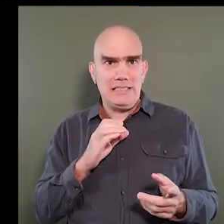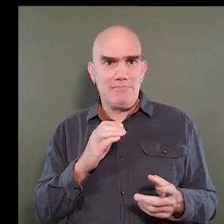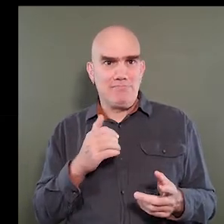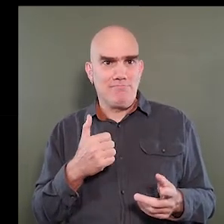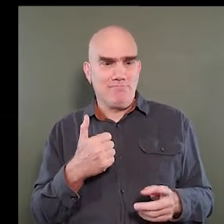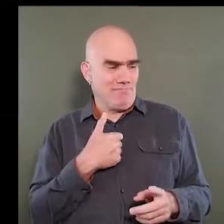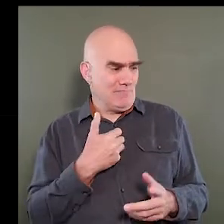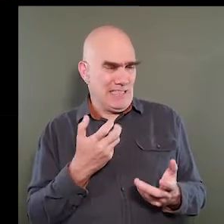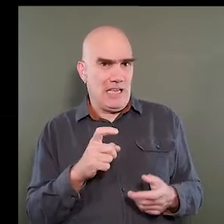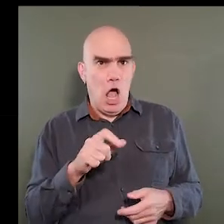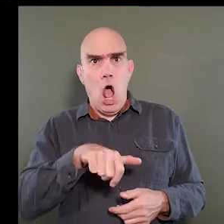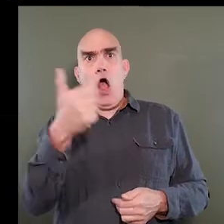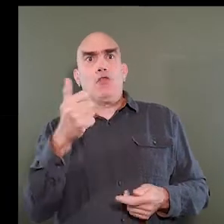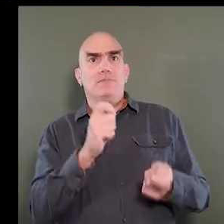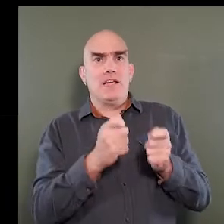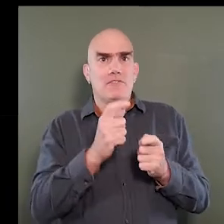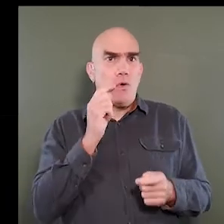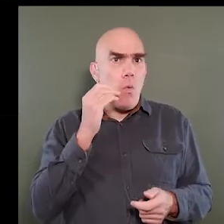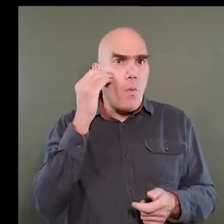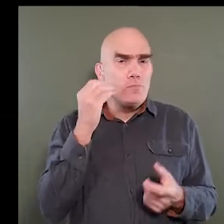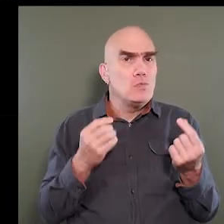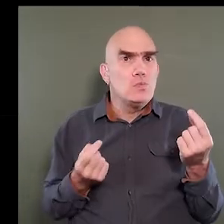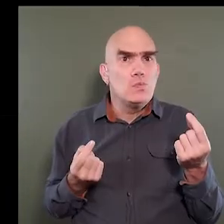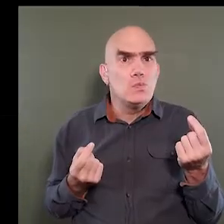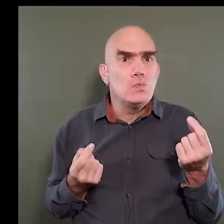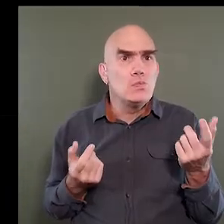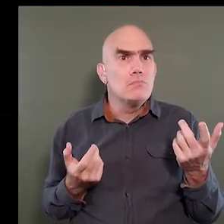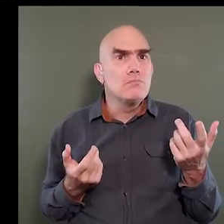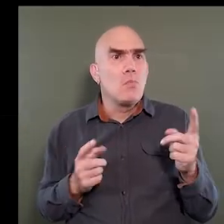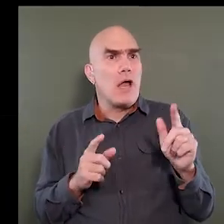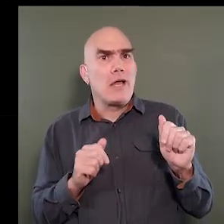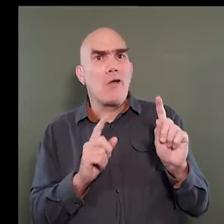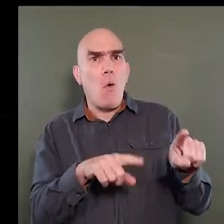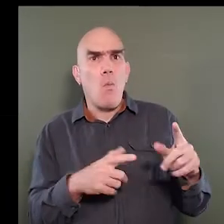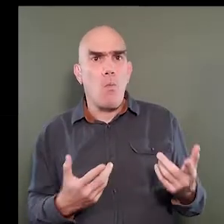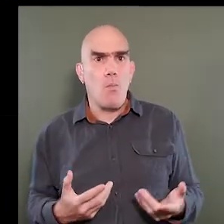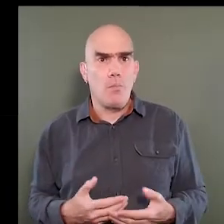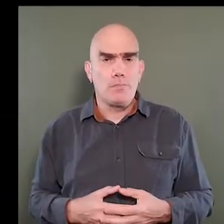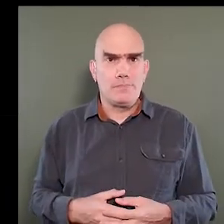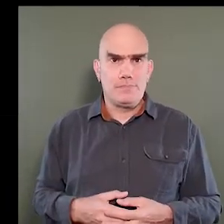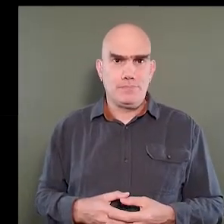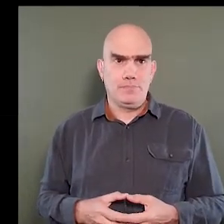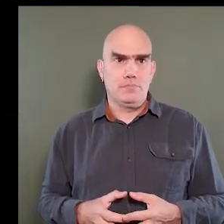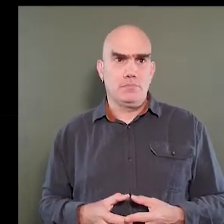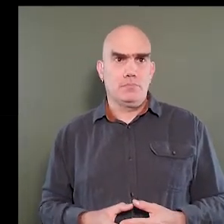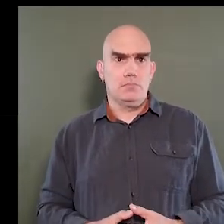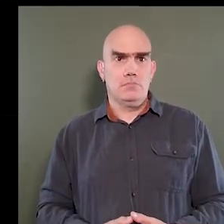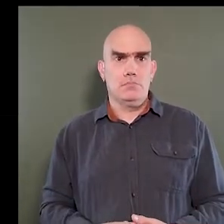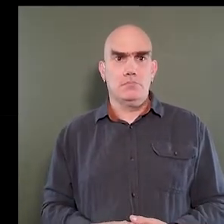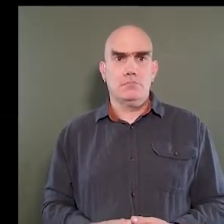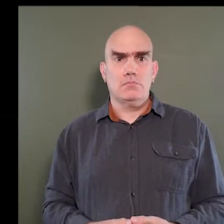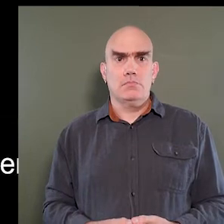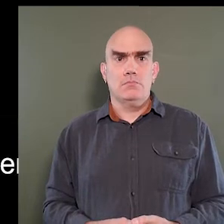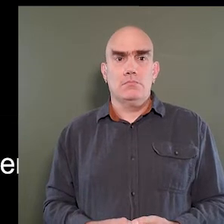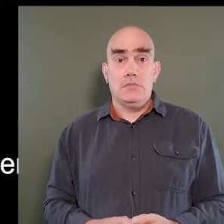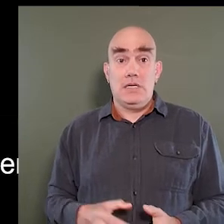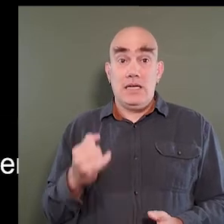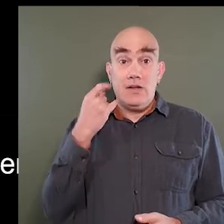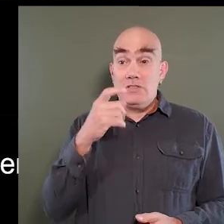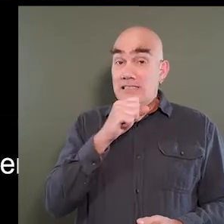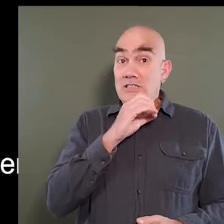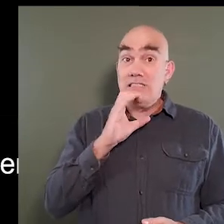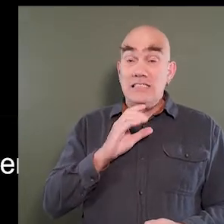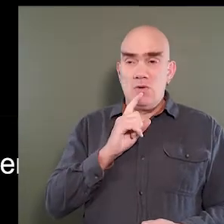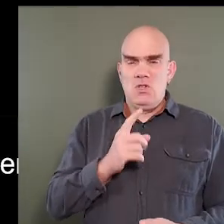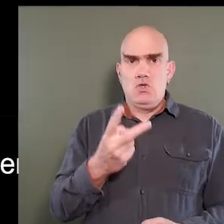citizen and they need some other modification to their home? So if you